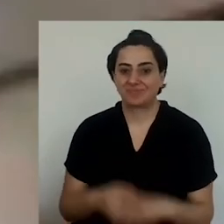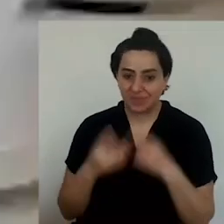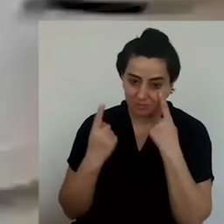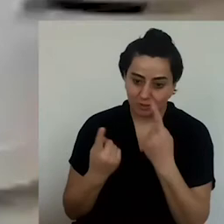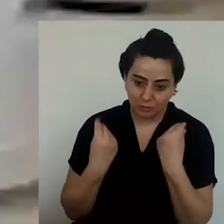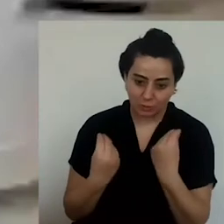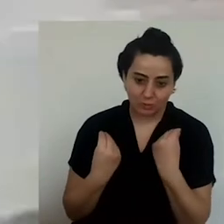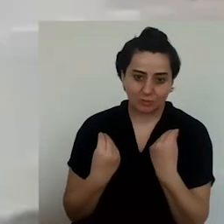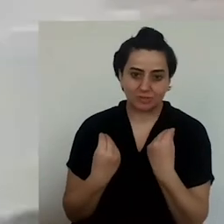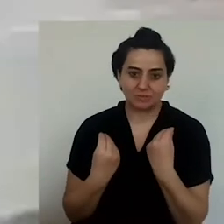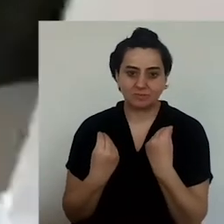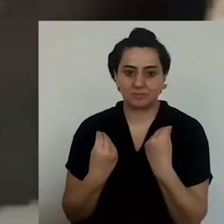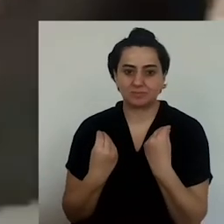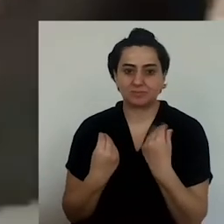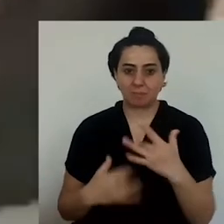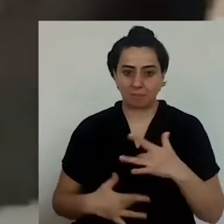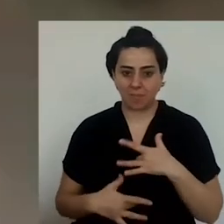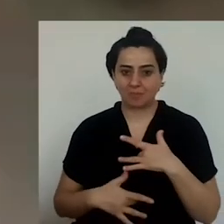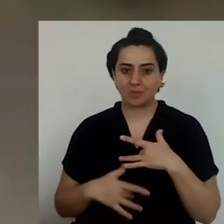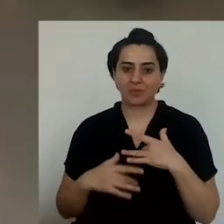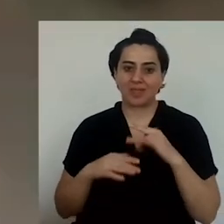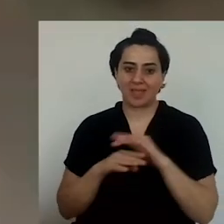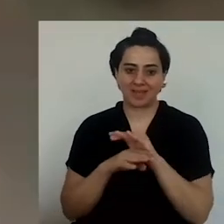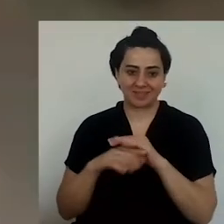doing at the moment? It's very good at the moment.